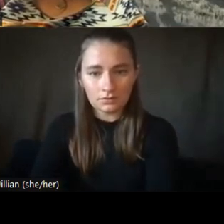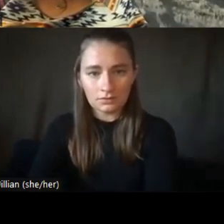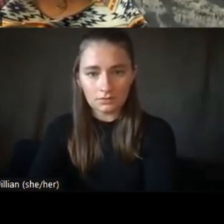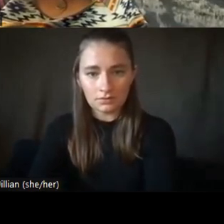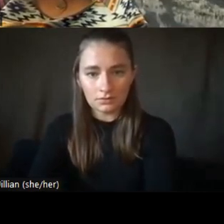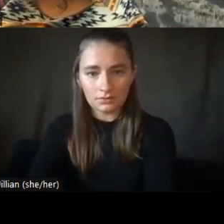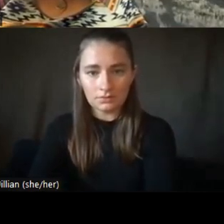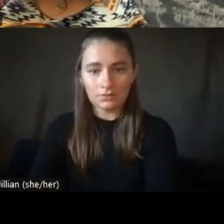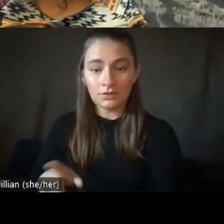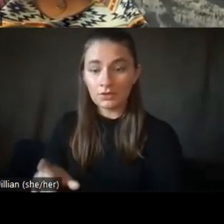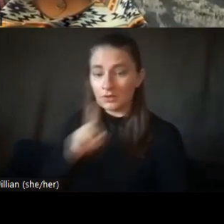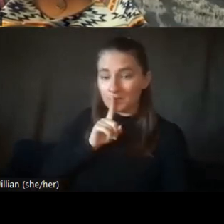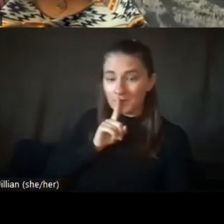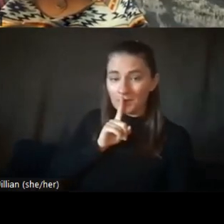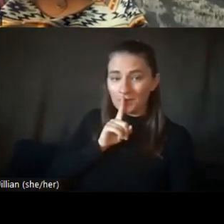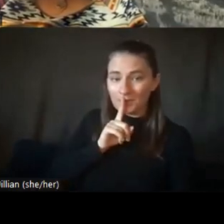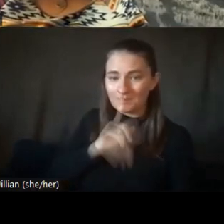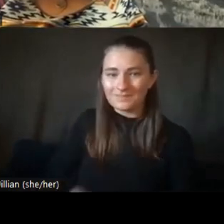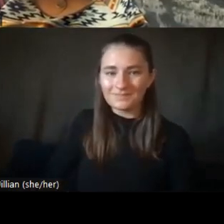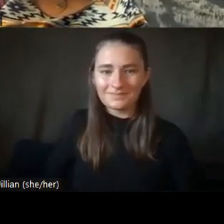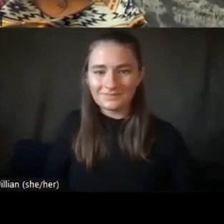You're on mute Motley. You're on mute.